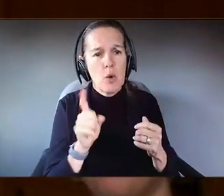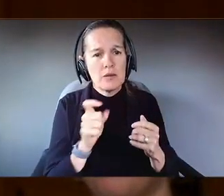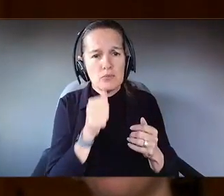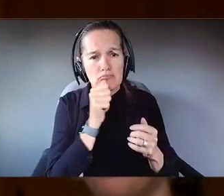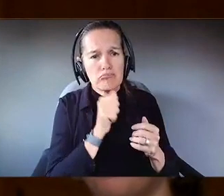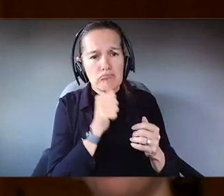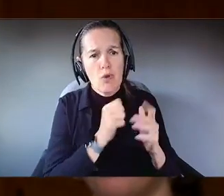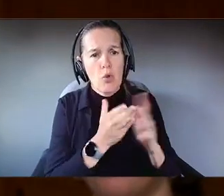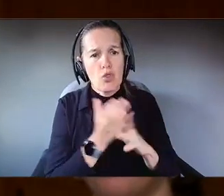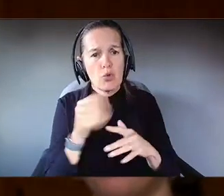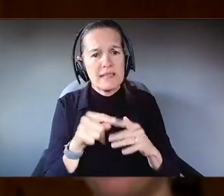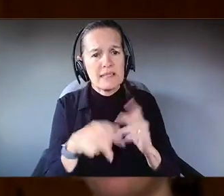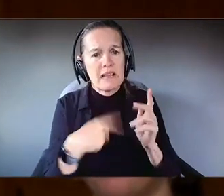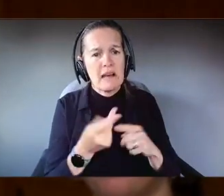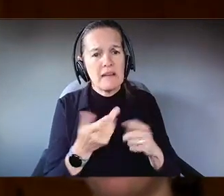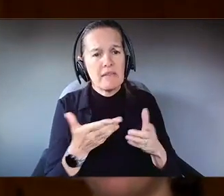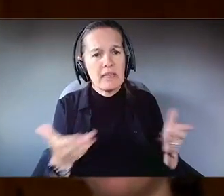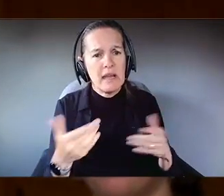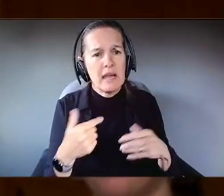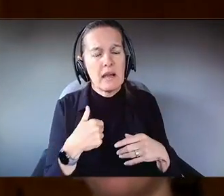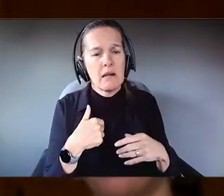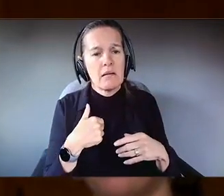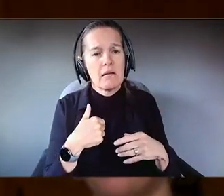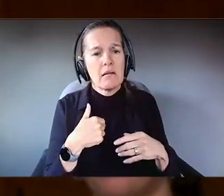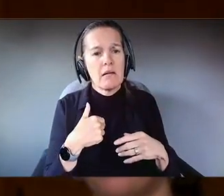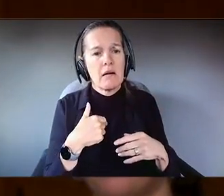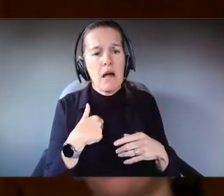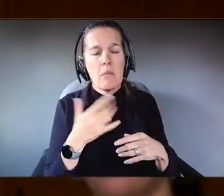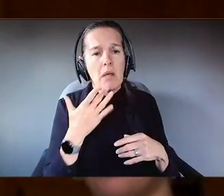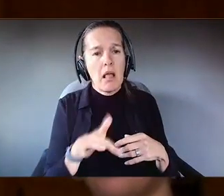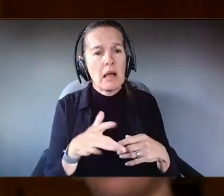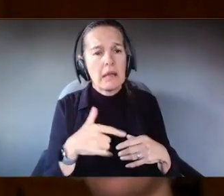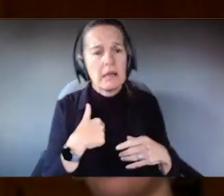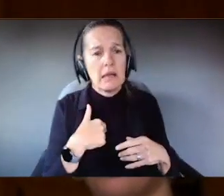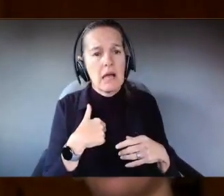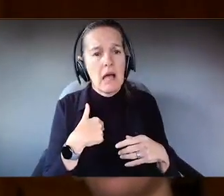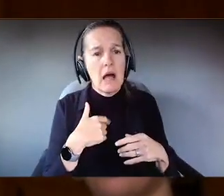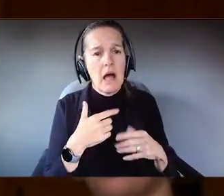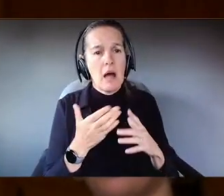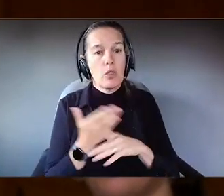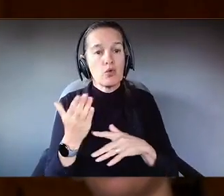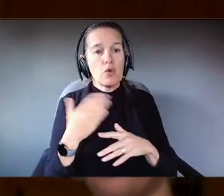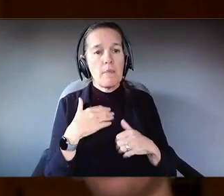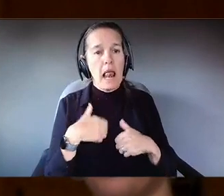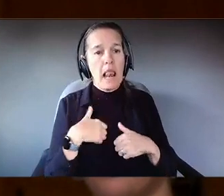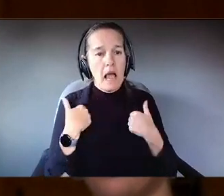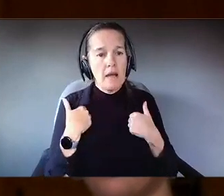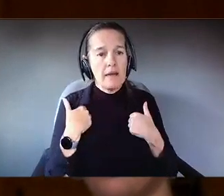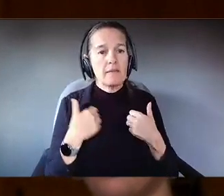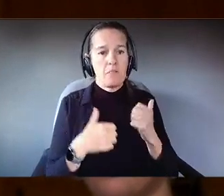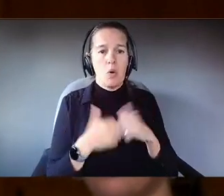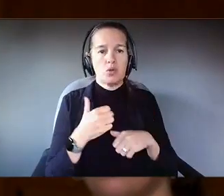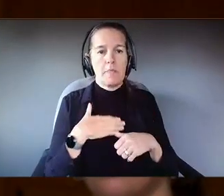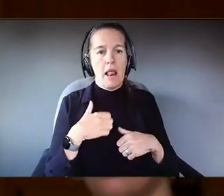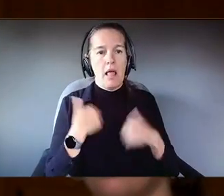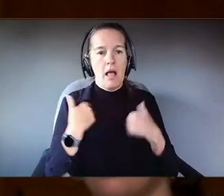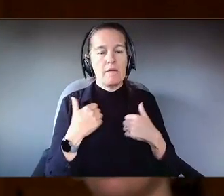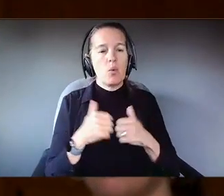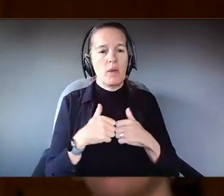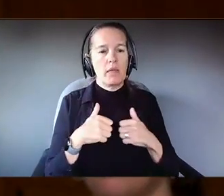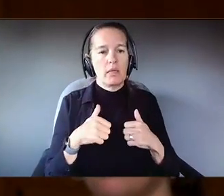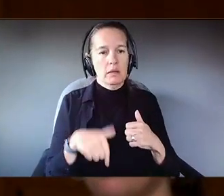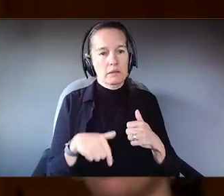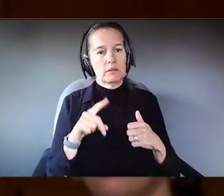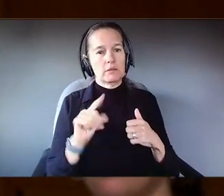lucky that I was lucky to go through my life, the vast majority of that, without this kind of disability that I have.